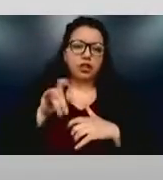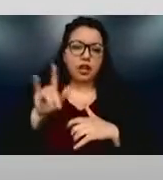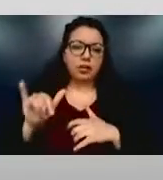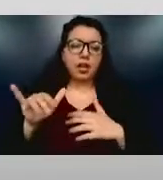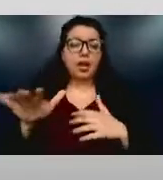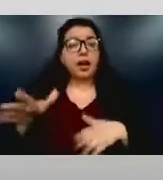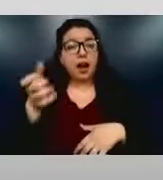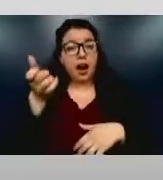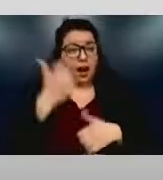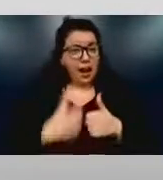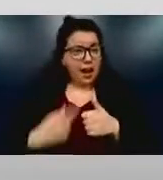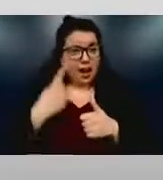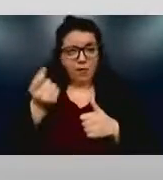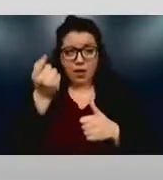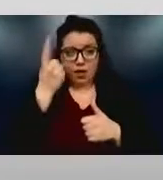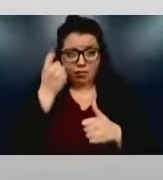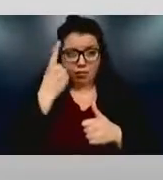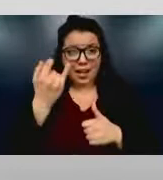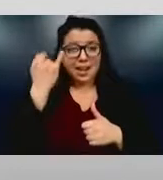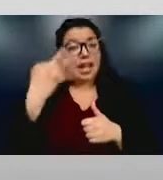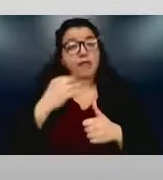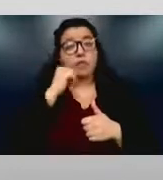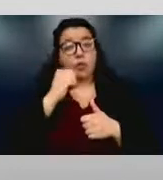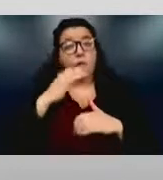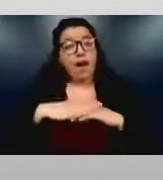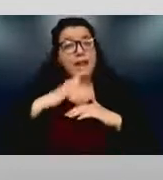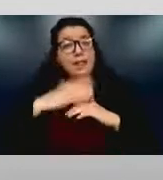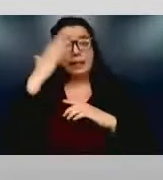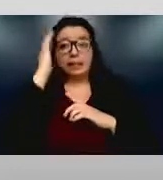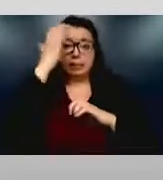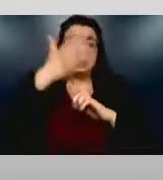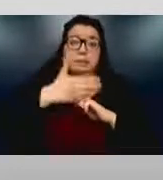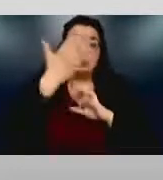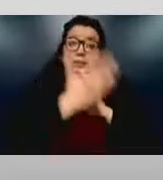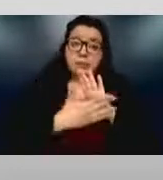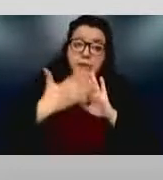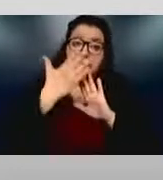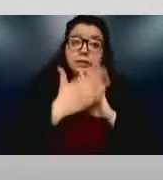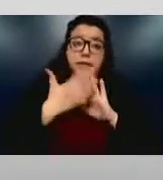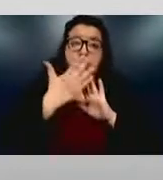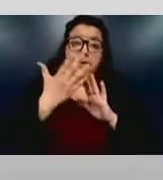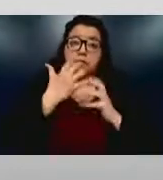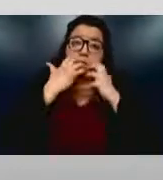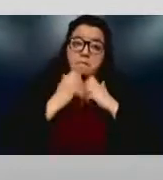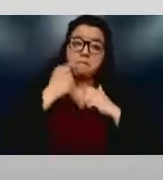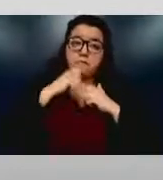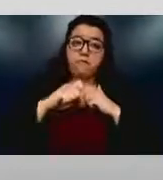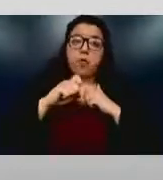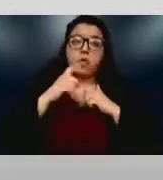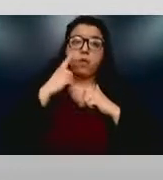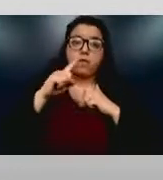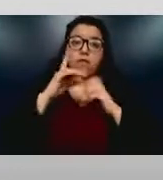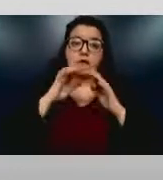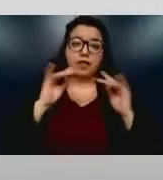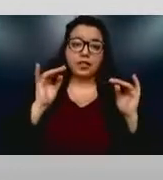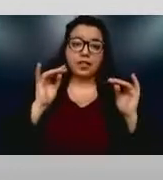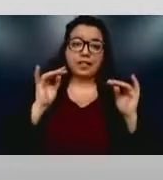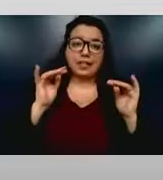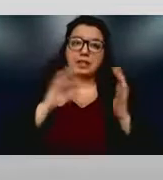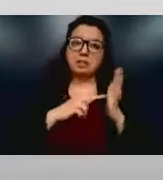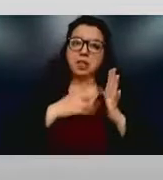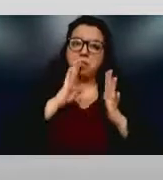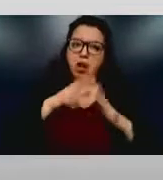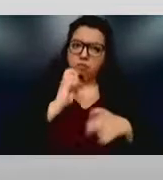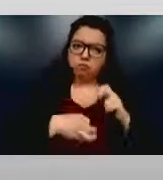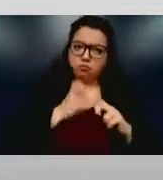care about diversity, someone's going to come and say that they're a problem. But the problem that now exists is, while everyone is now willing to then create